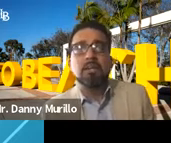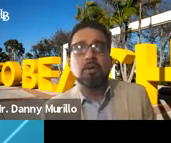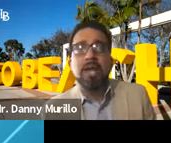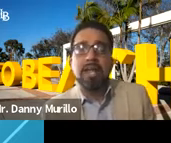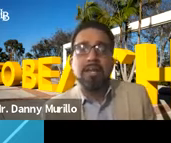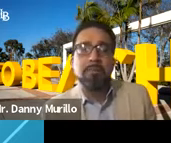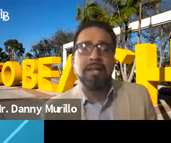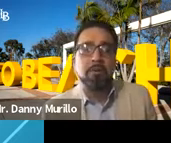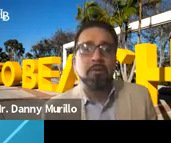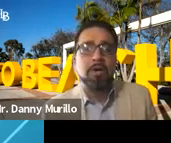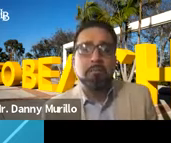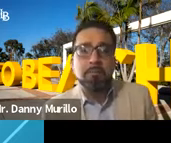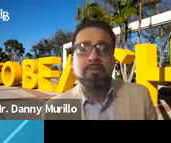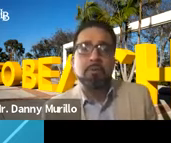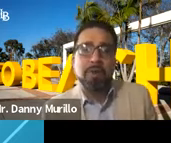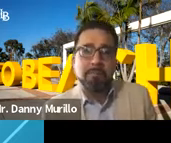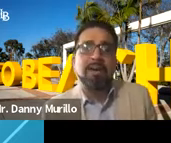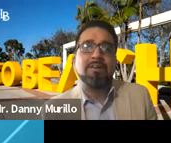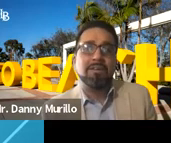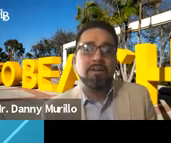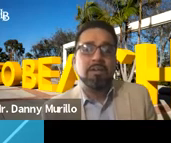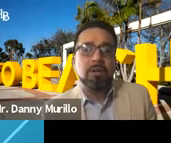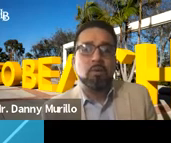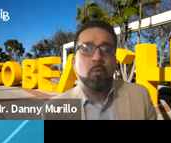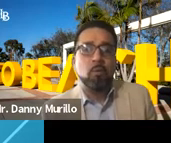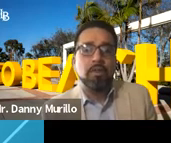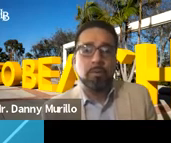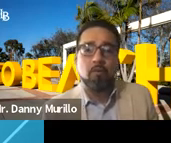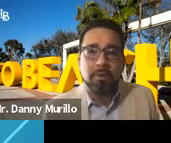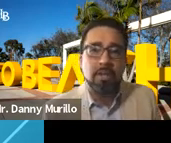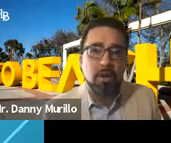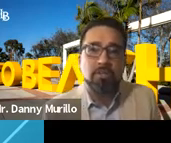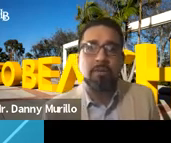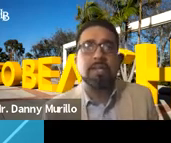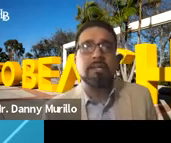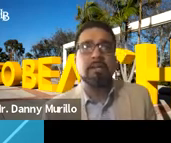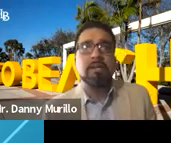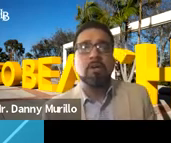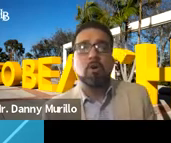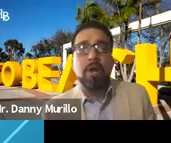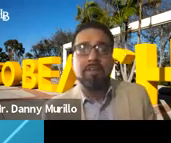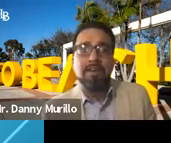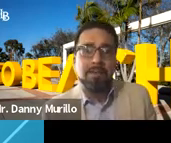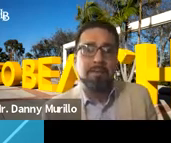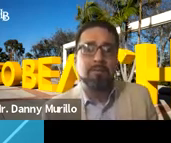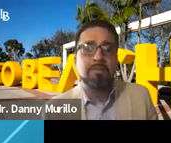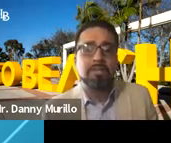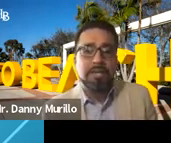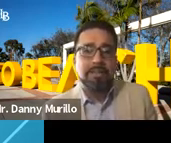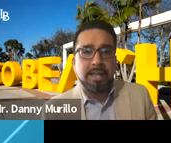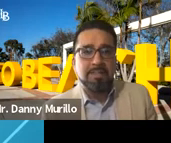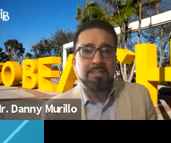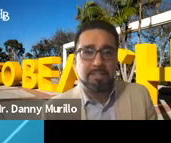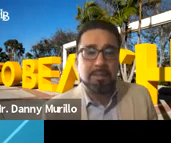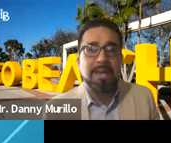you know? And little by little, people started popping out, you know, whether they were formerly incarcerated or had family members